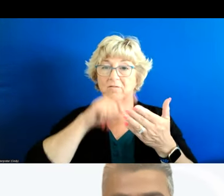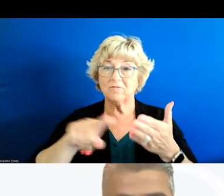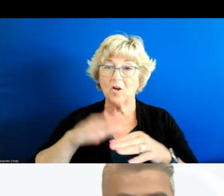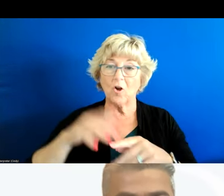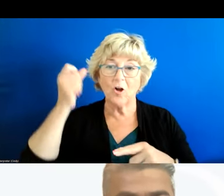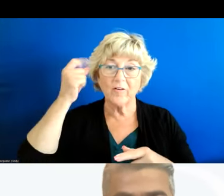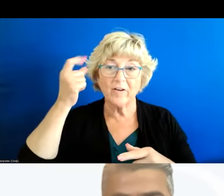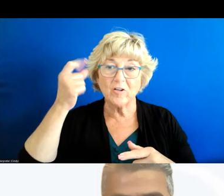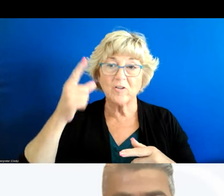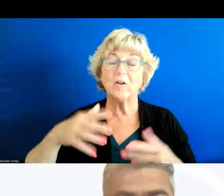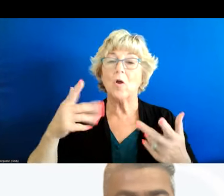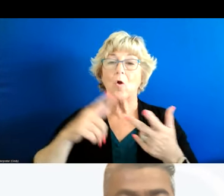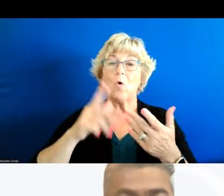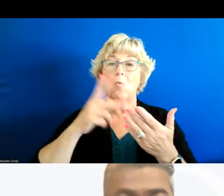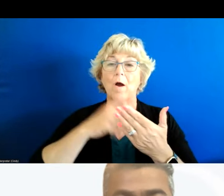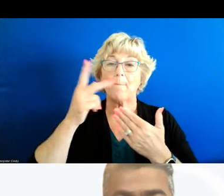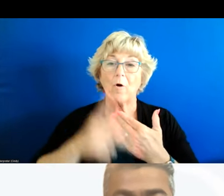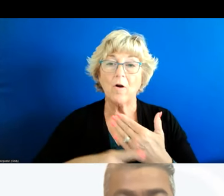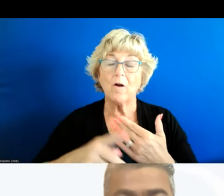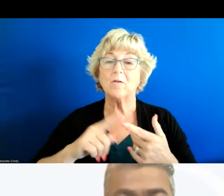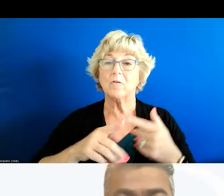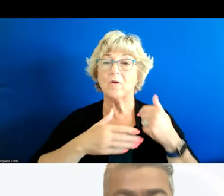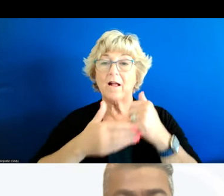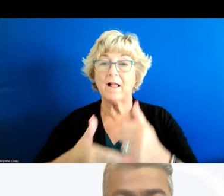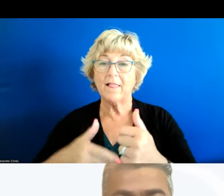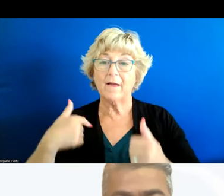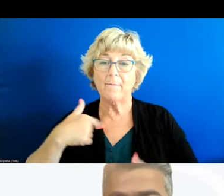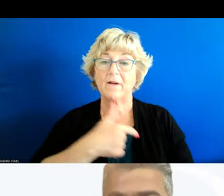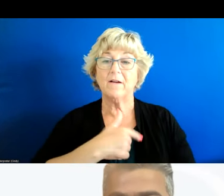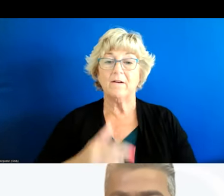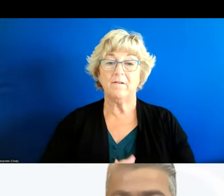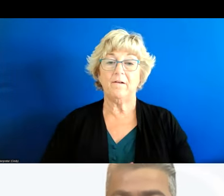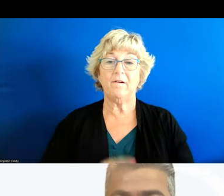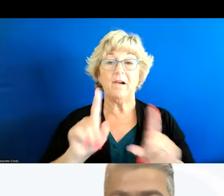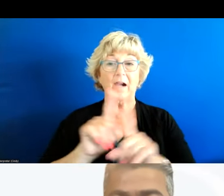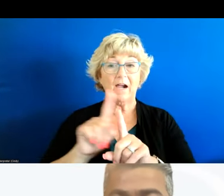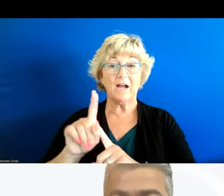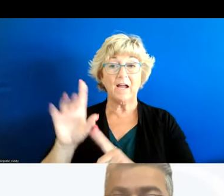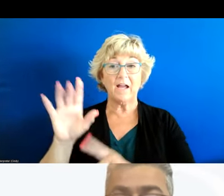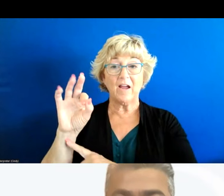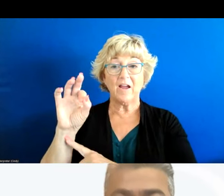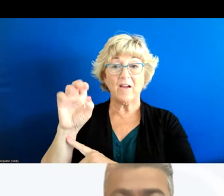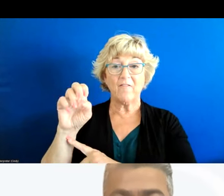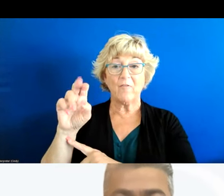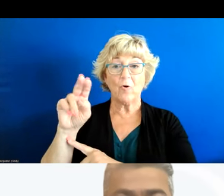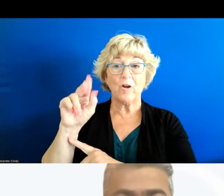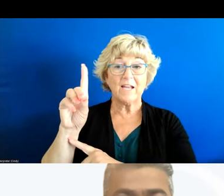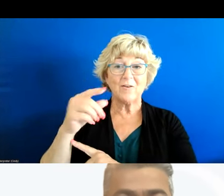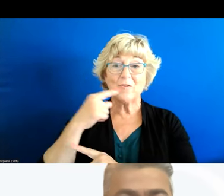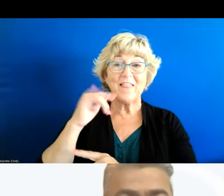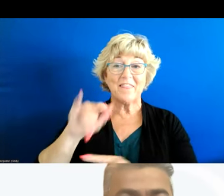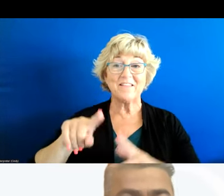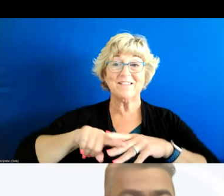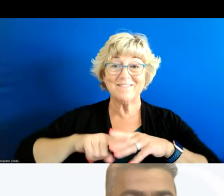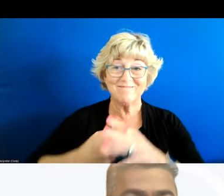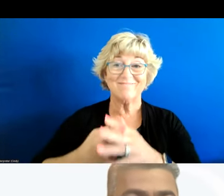innovations are needed what programs are needed to help us get there and and as fernando said like you know this is a journey but we